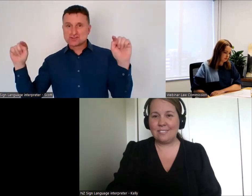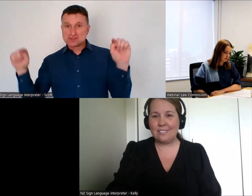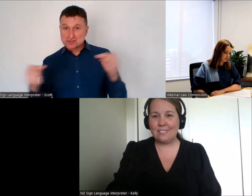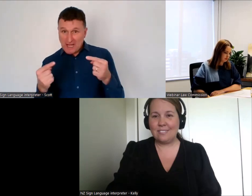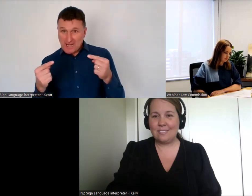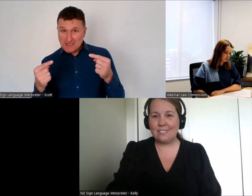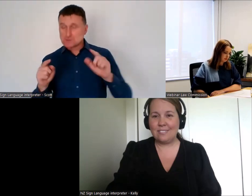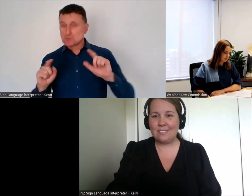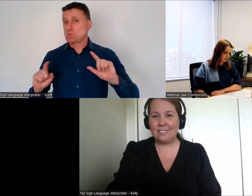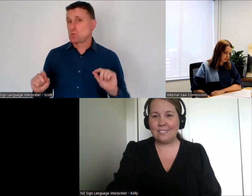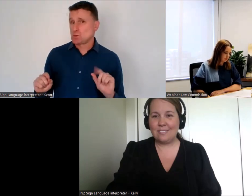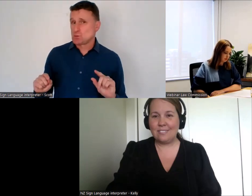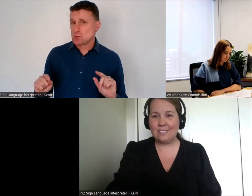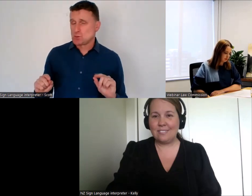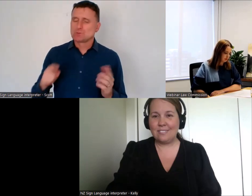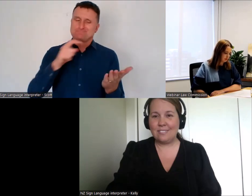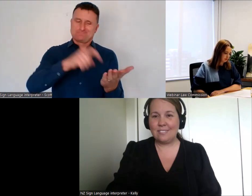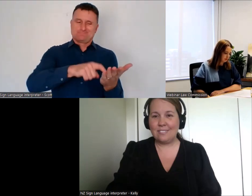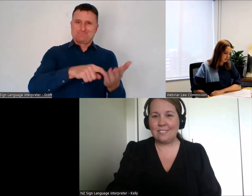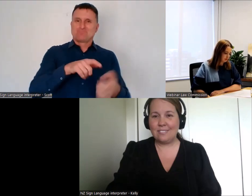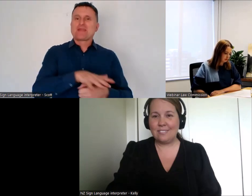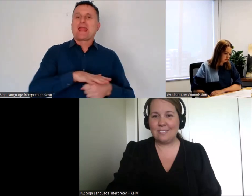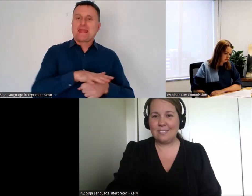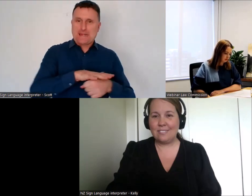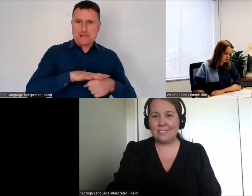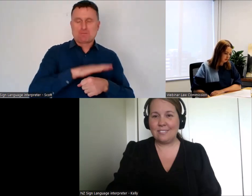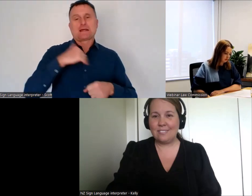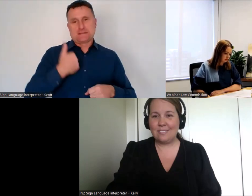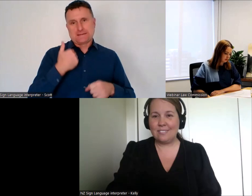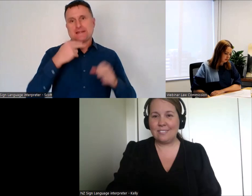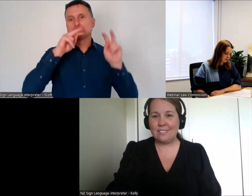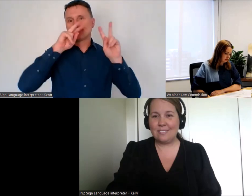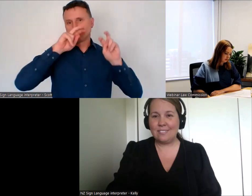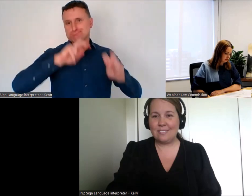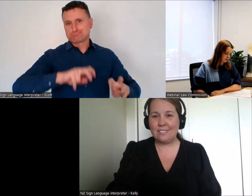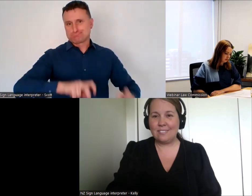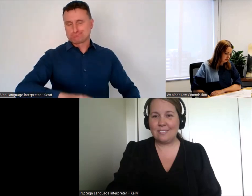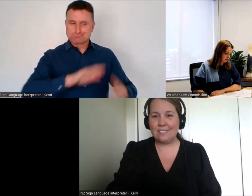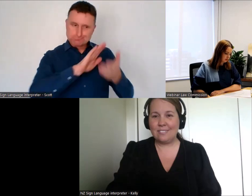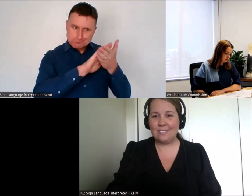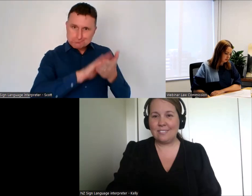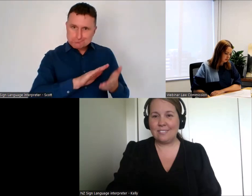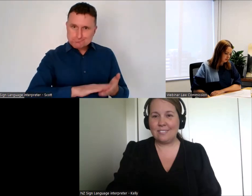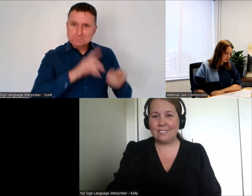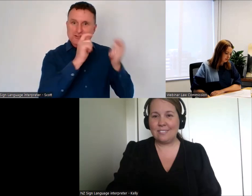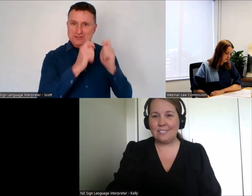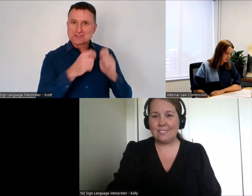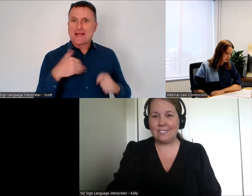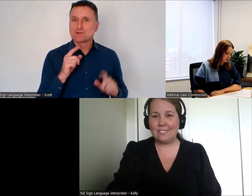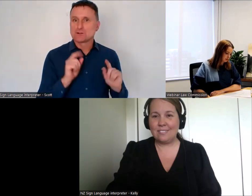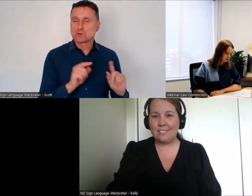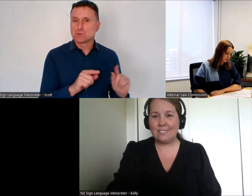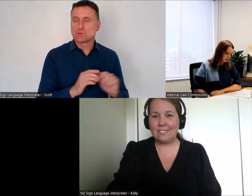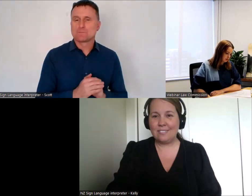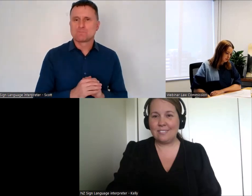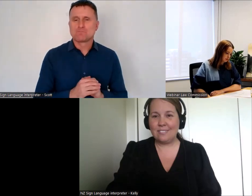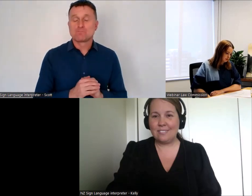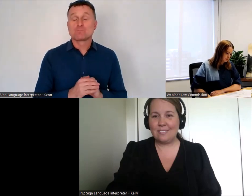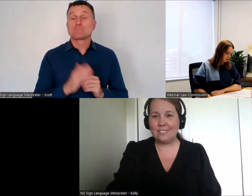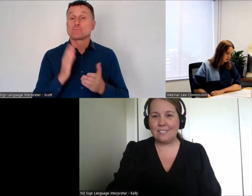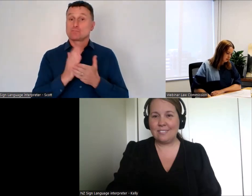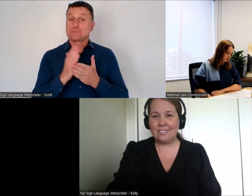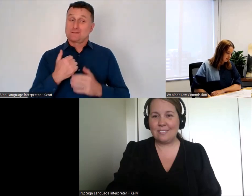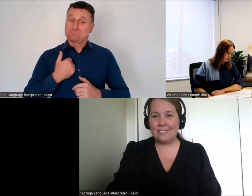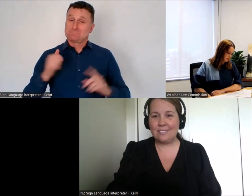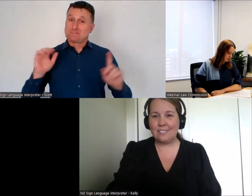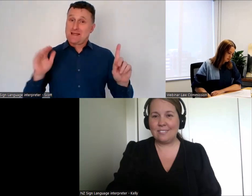is also clearly something that we need to look at. Again, as I said before, what we're trying to do is find